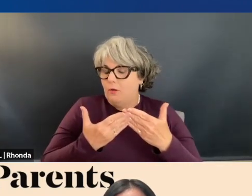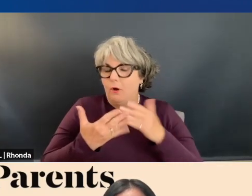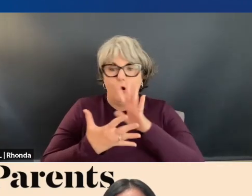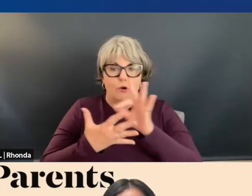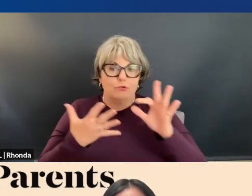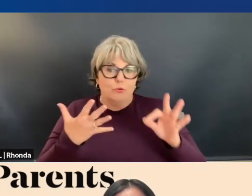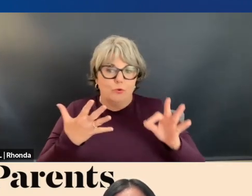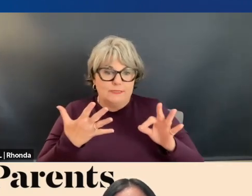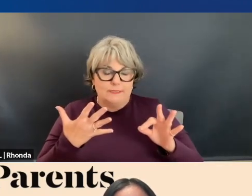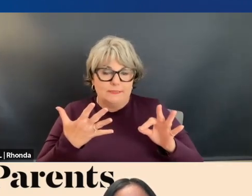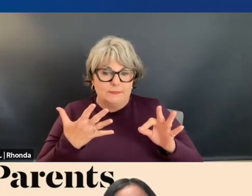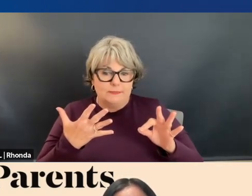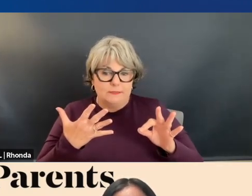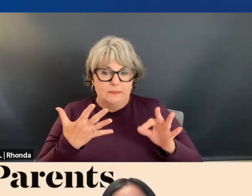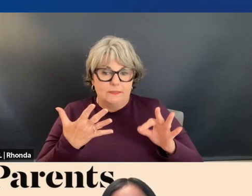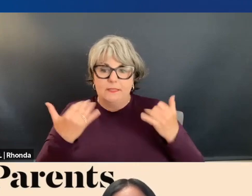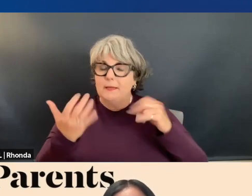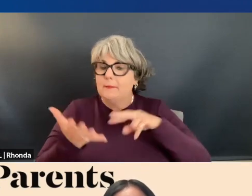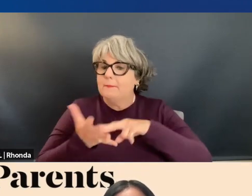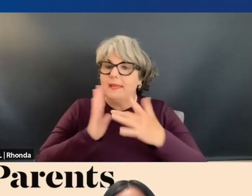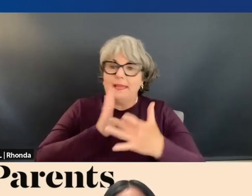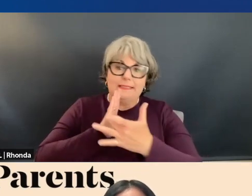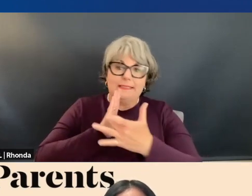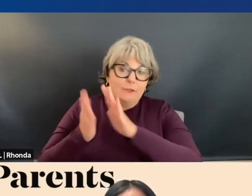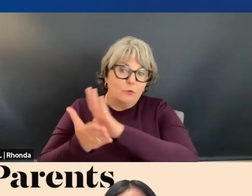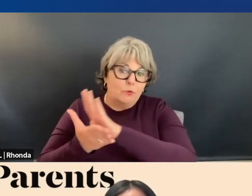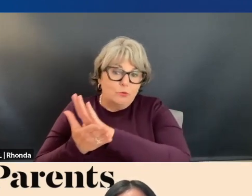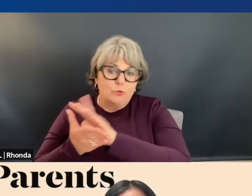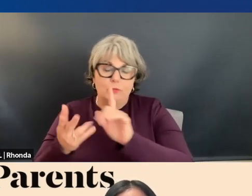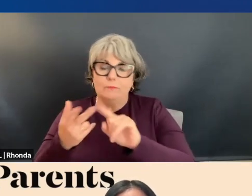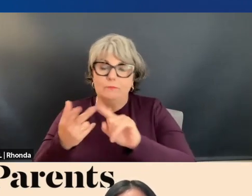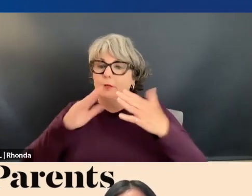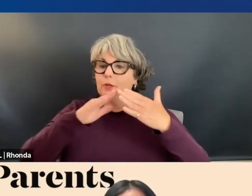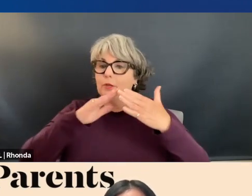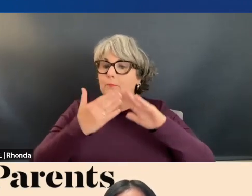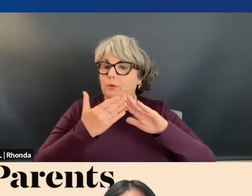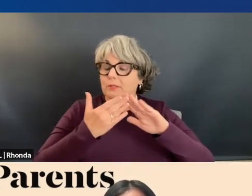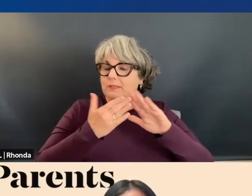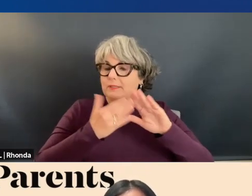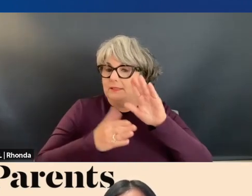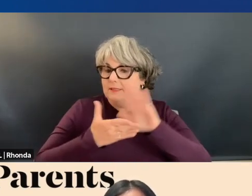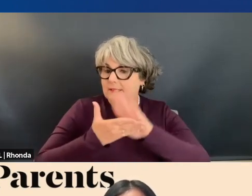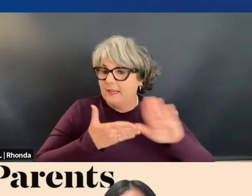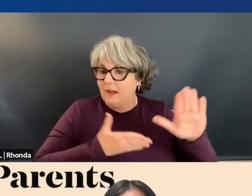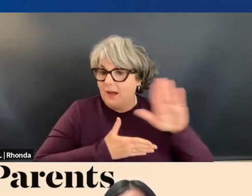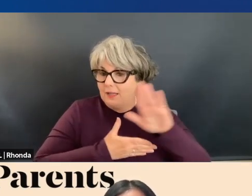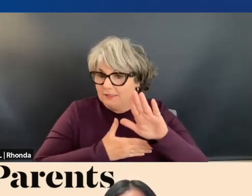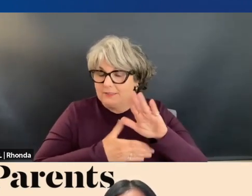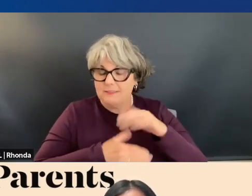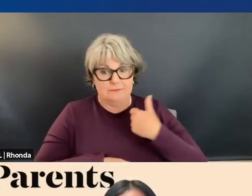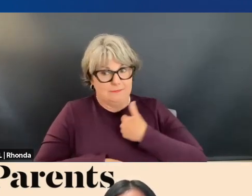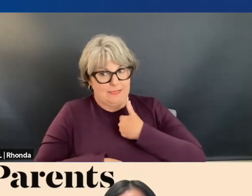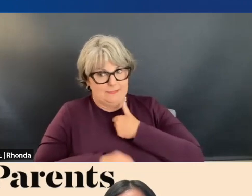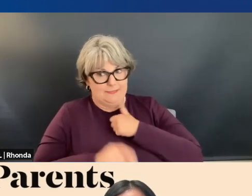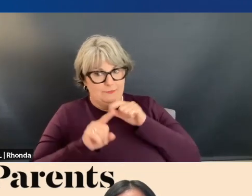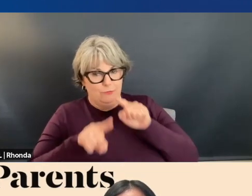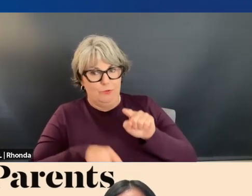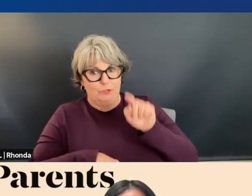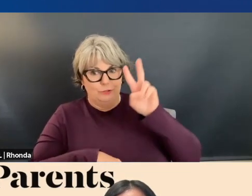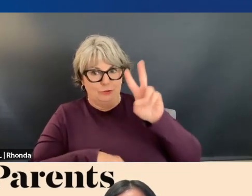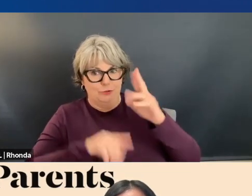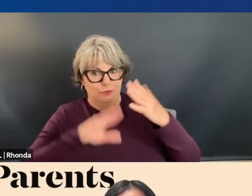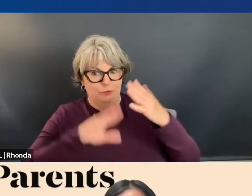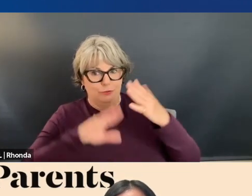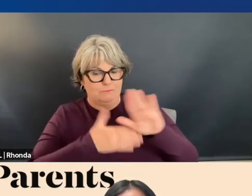not last resorts. So this could mean a technical school, a community and technical college. I went to two different community colleges myself. I love them.